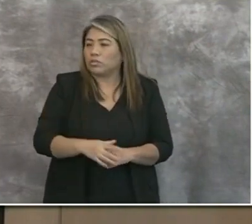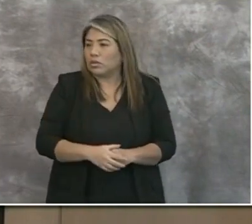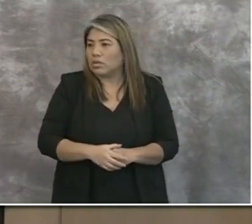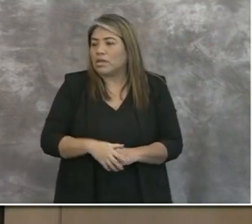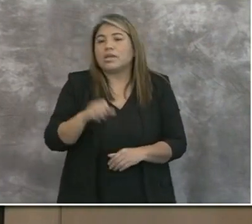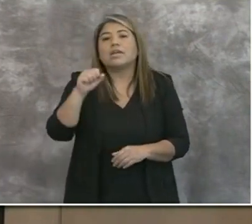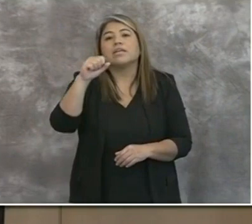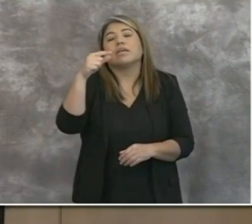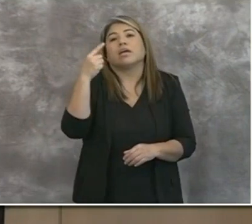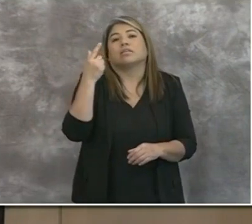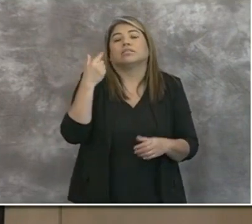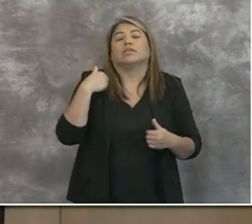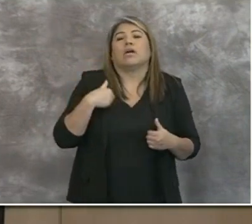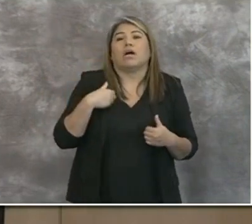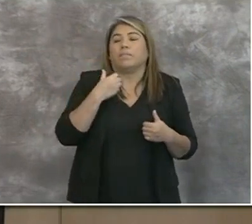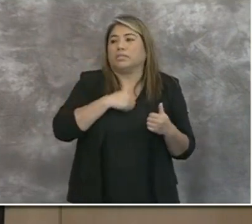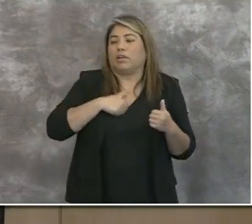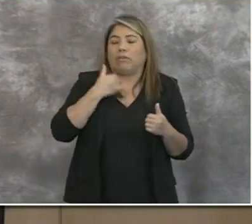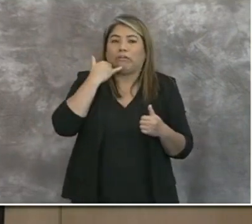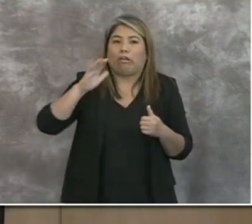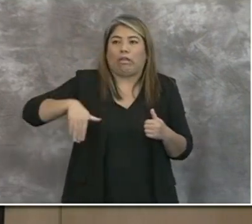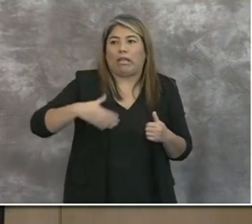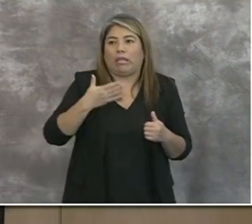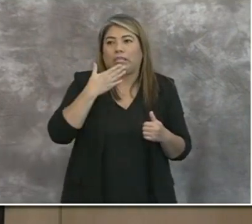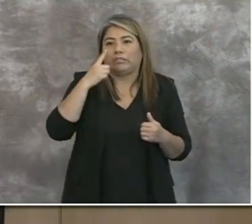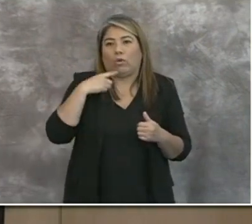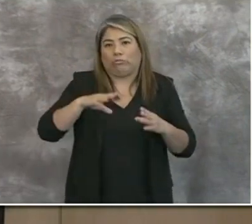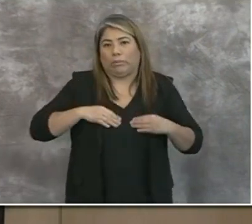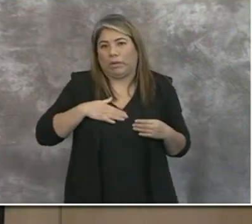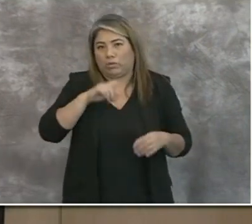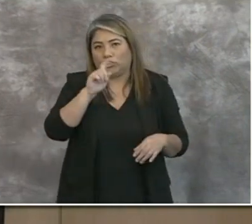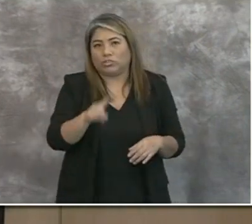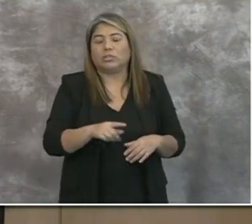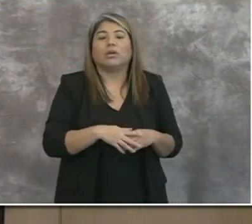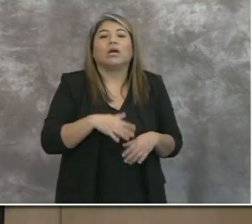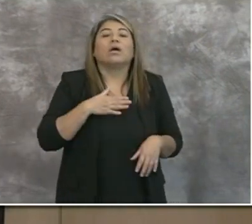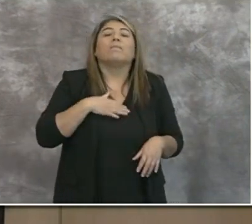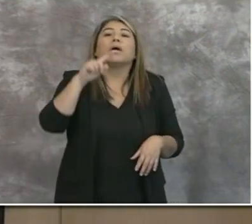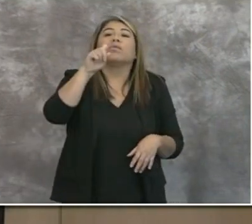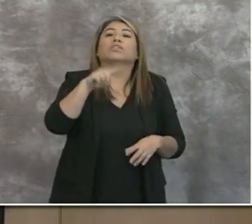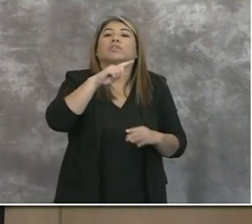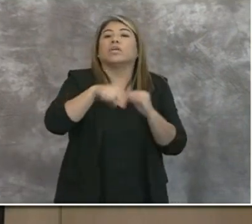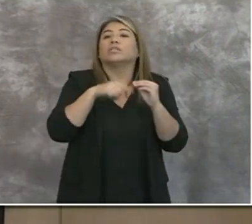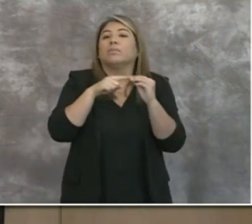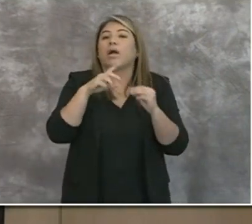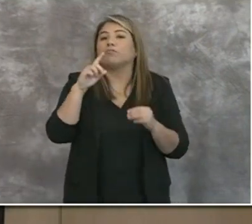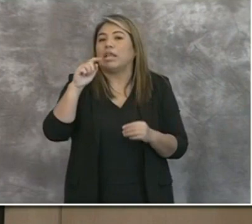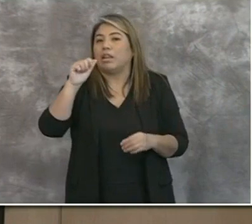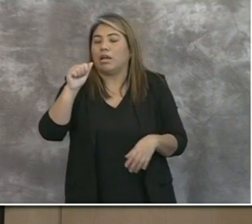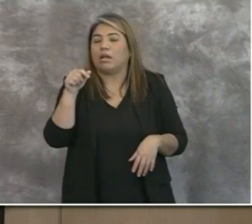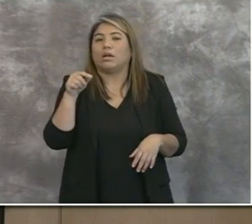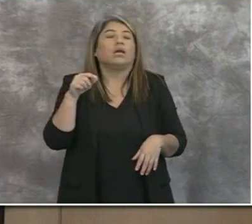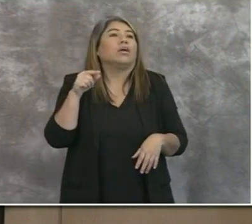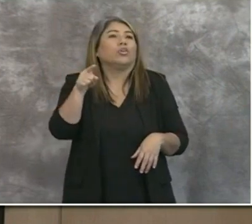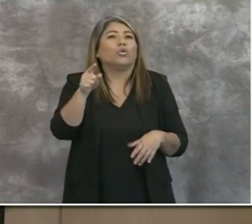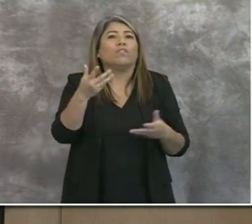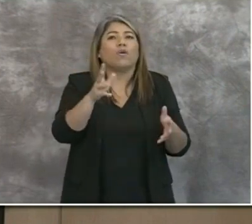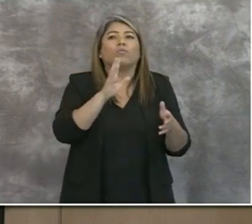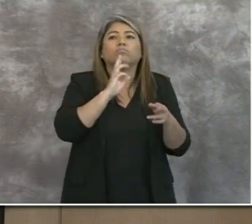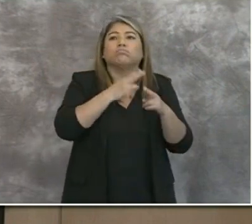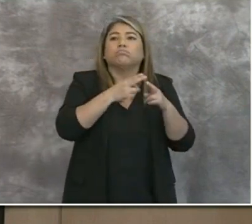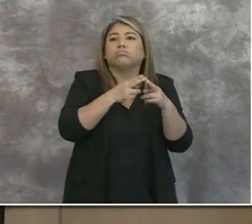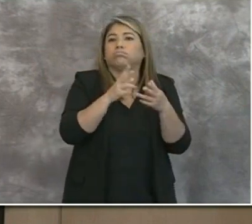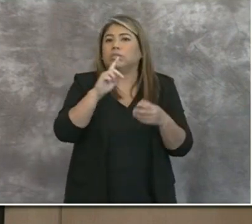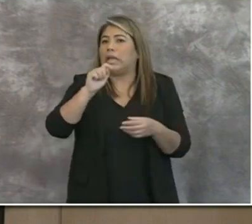Yeah, hi. Taryn Mento, KPBS. Sorry I called late. Thanks for taking the question. My question is about data. You have all made a lot of data